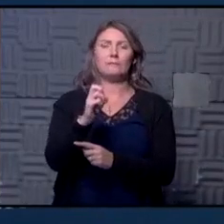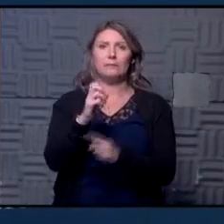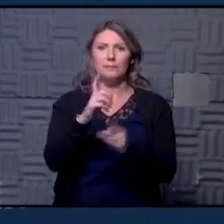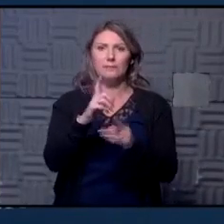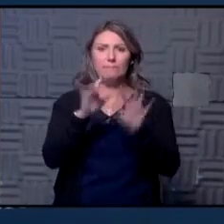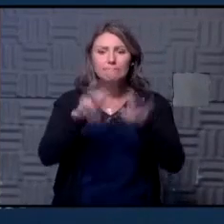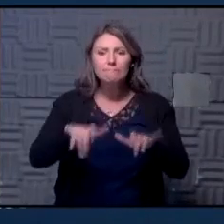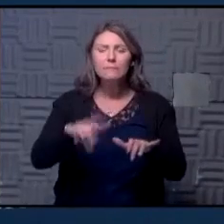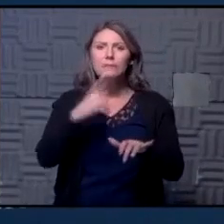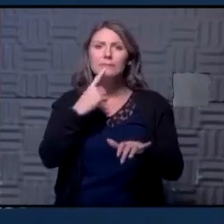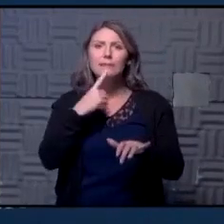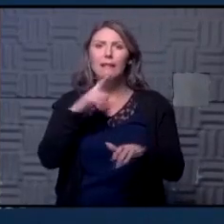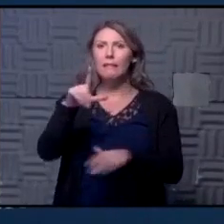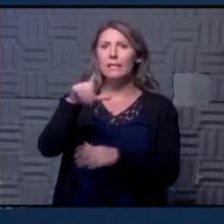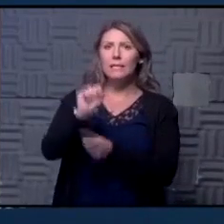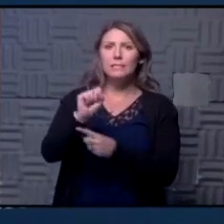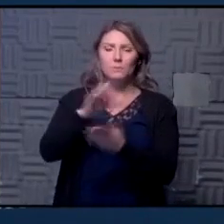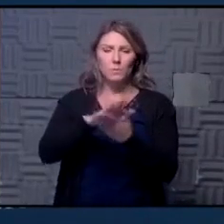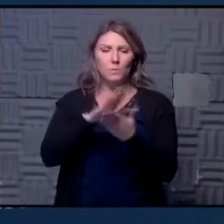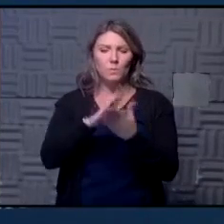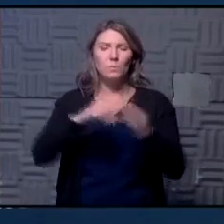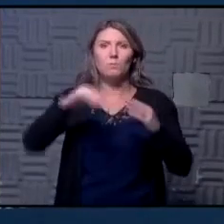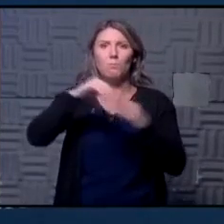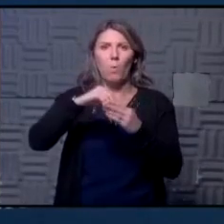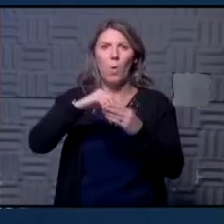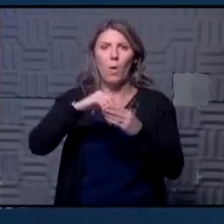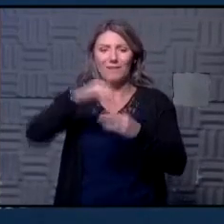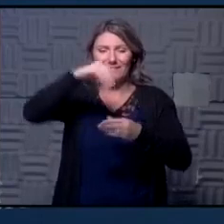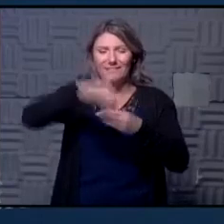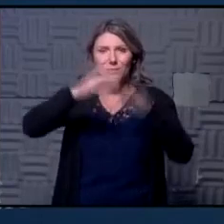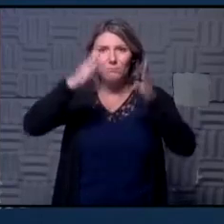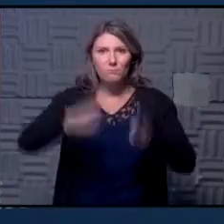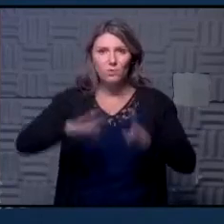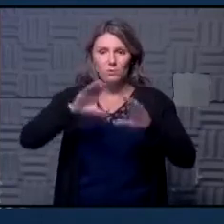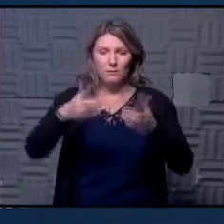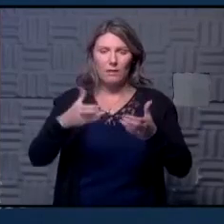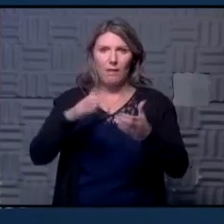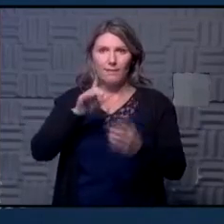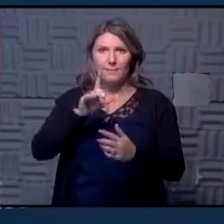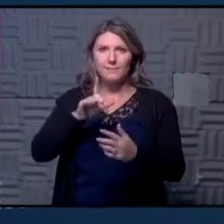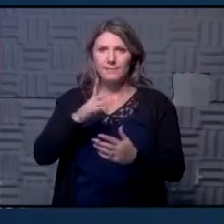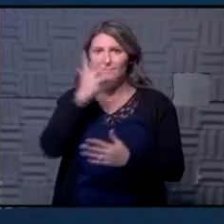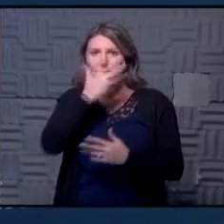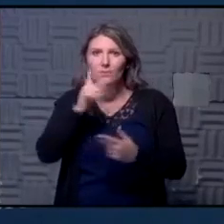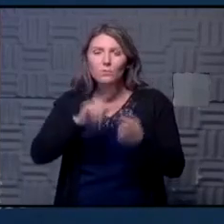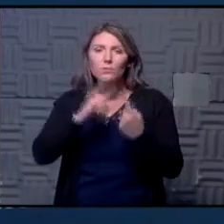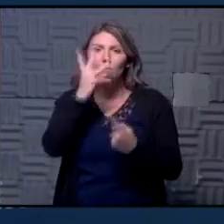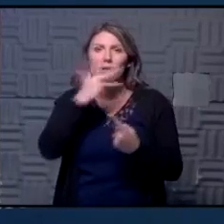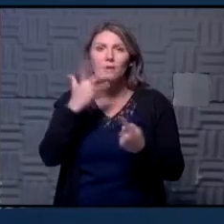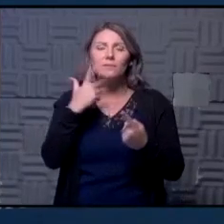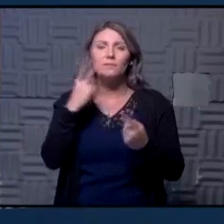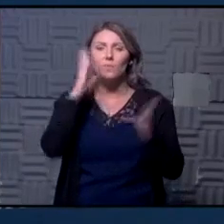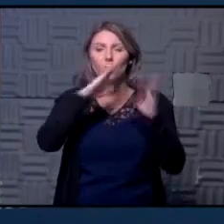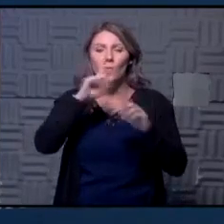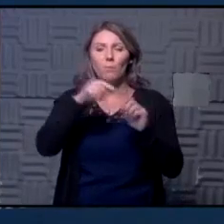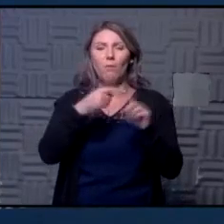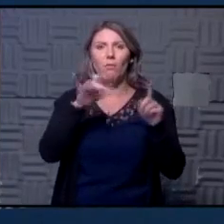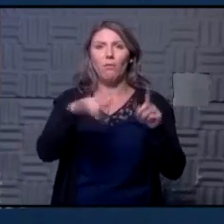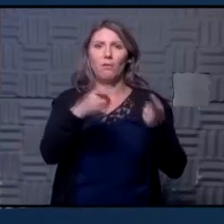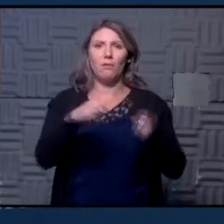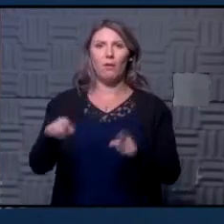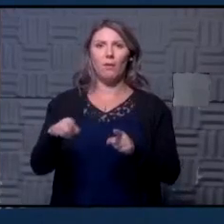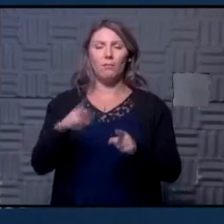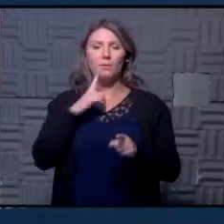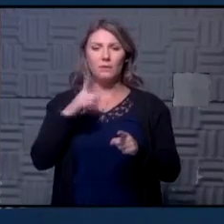starting to do more in-person classes he's worried about um about that happening and he just wants to know